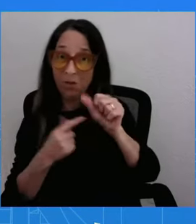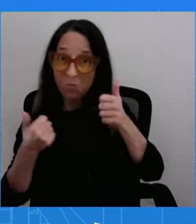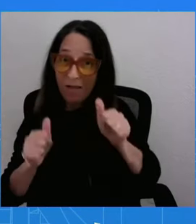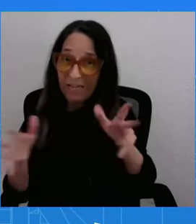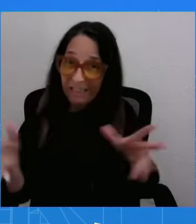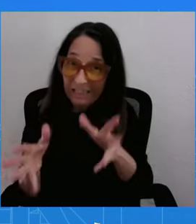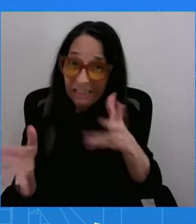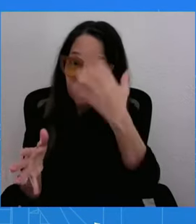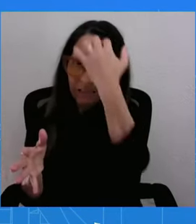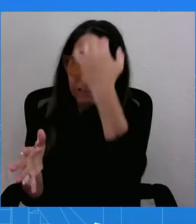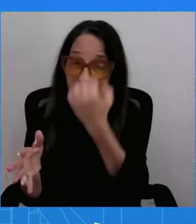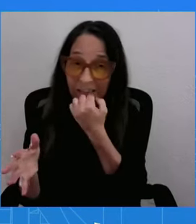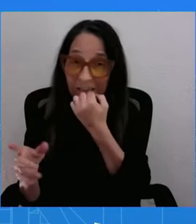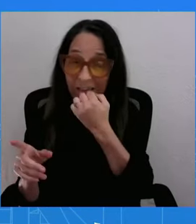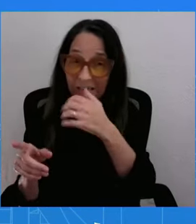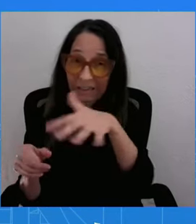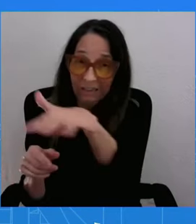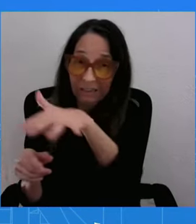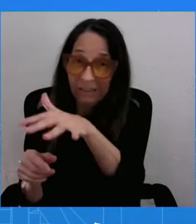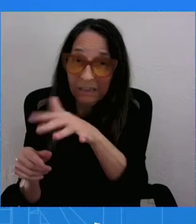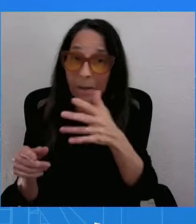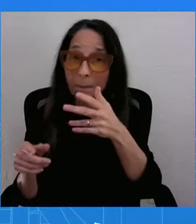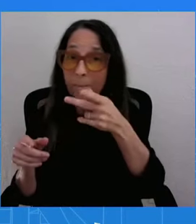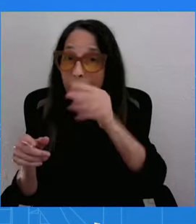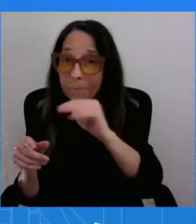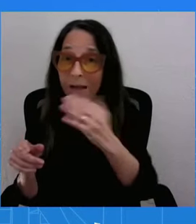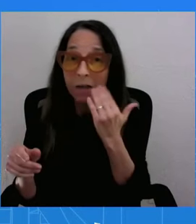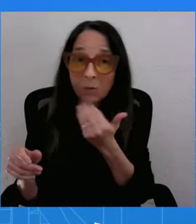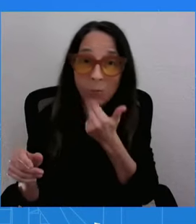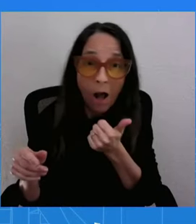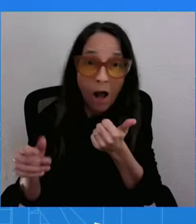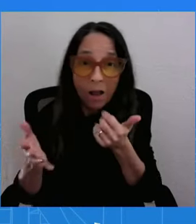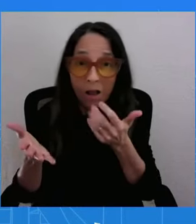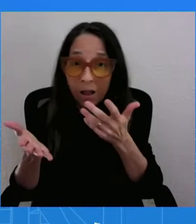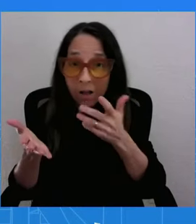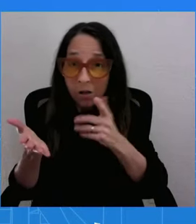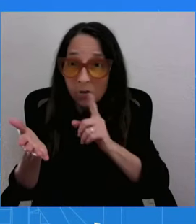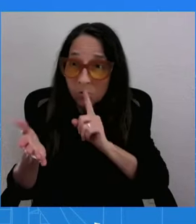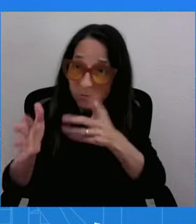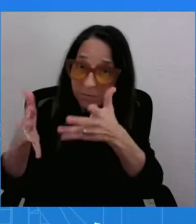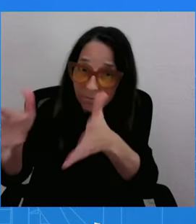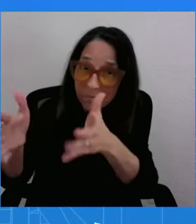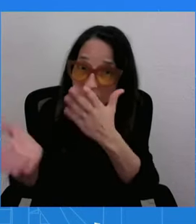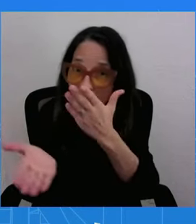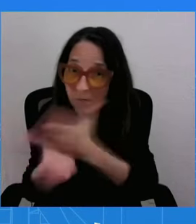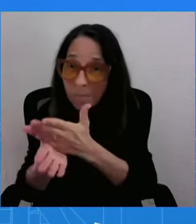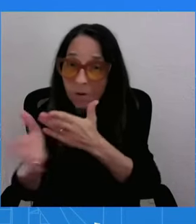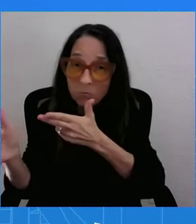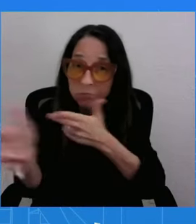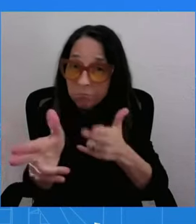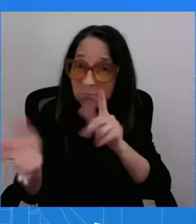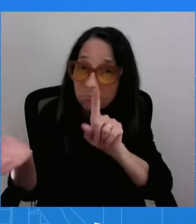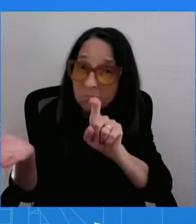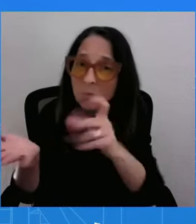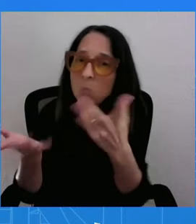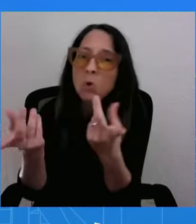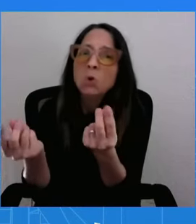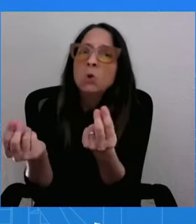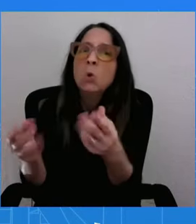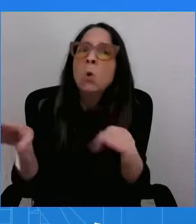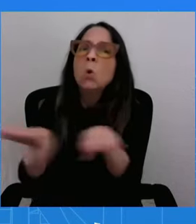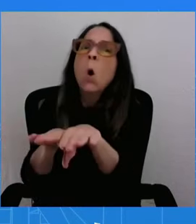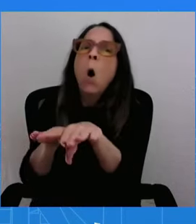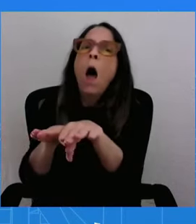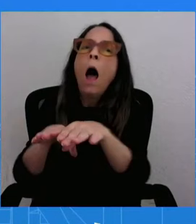we're putting on? What pressure is the United States putting on Hamas and Netanyahu to close this deal? It's not about, it's not, you know,